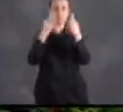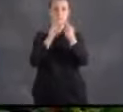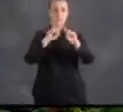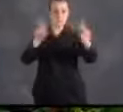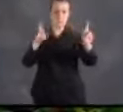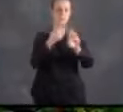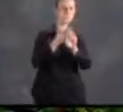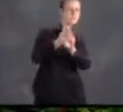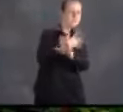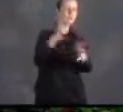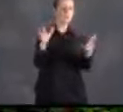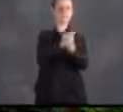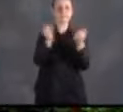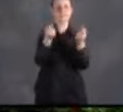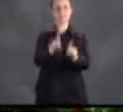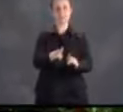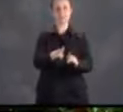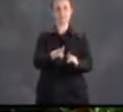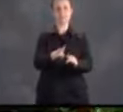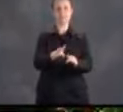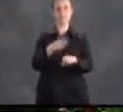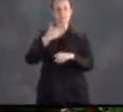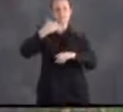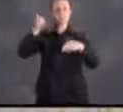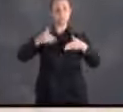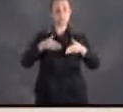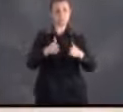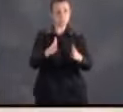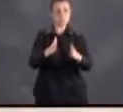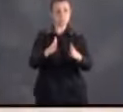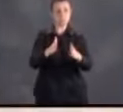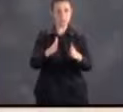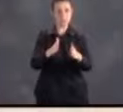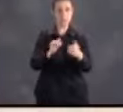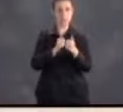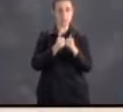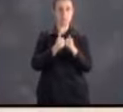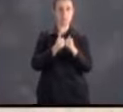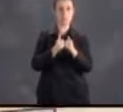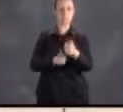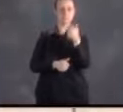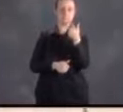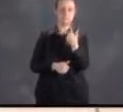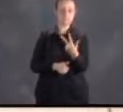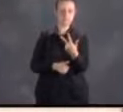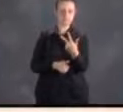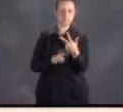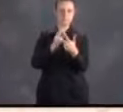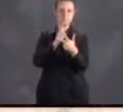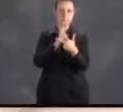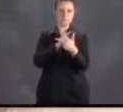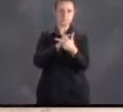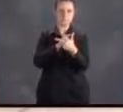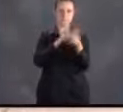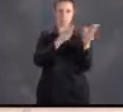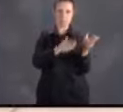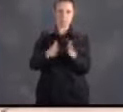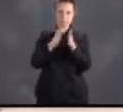long before a disaster ever hits. And the best way to be prepared is to do these three steps.